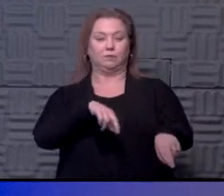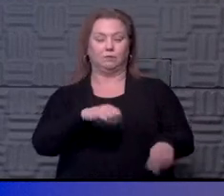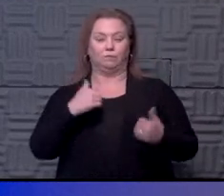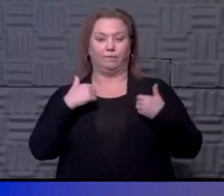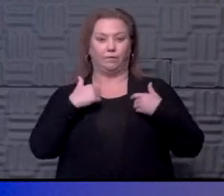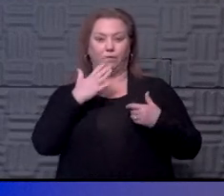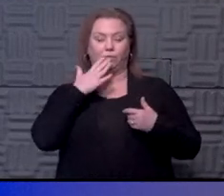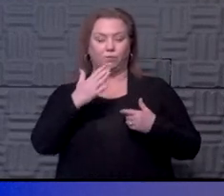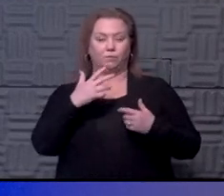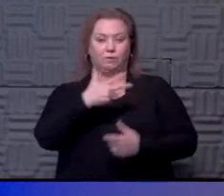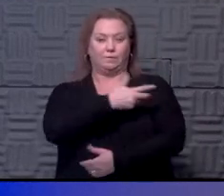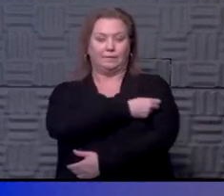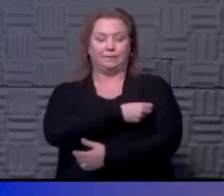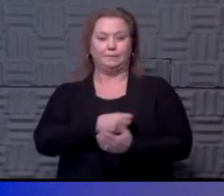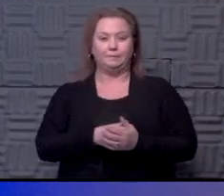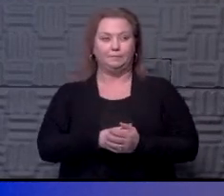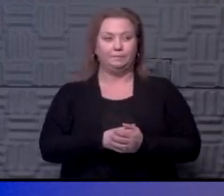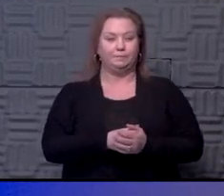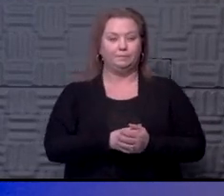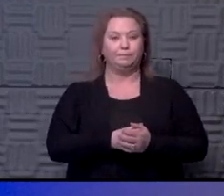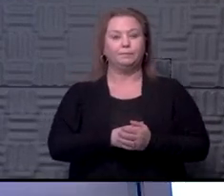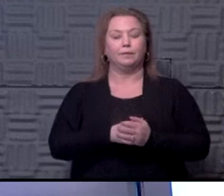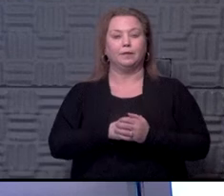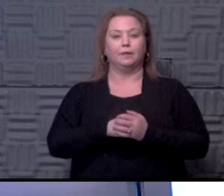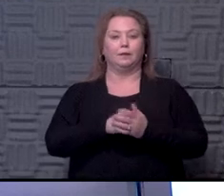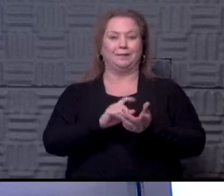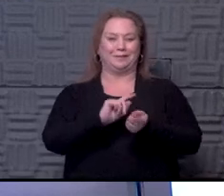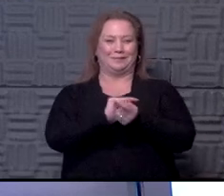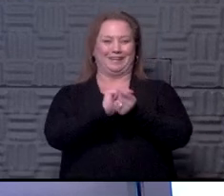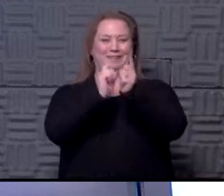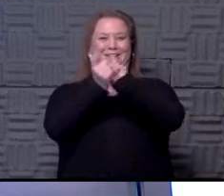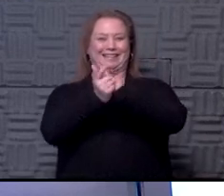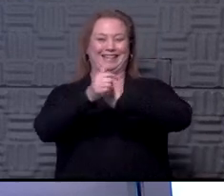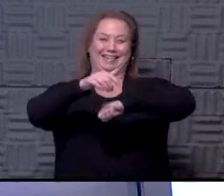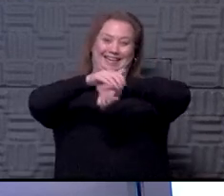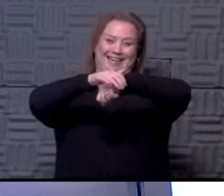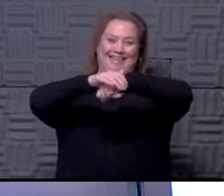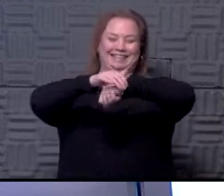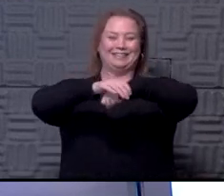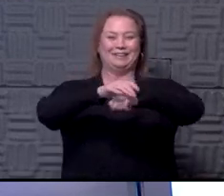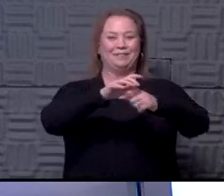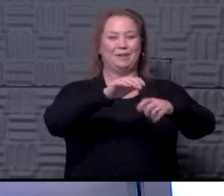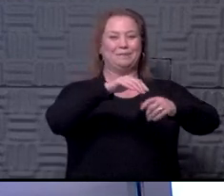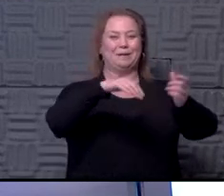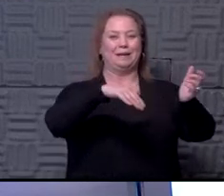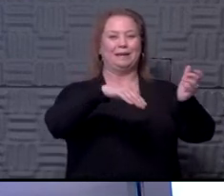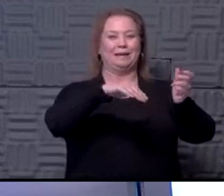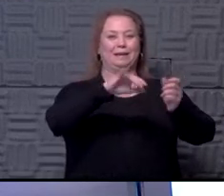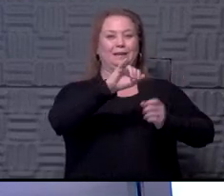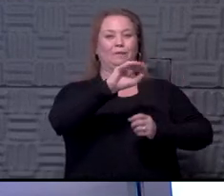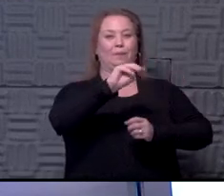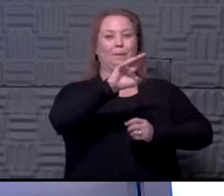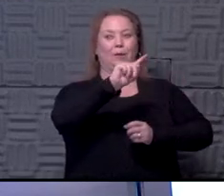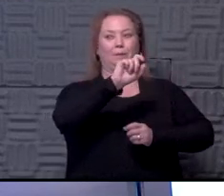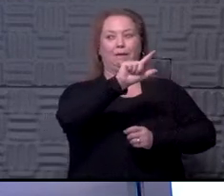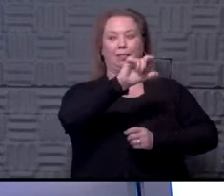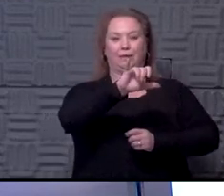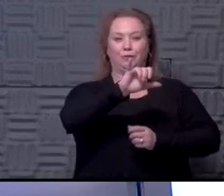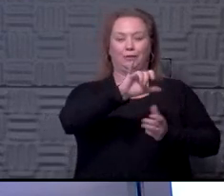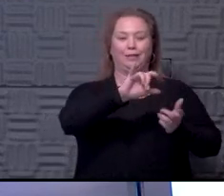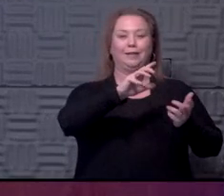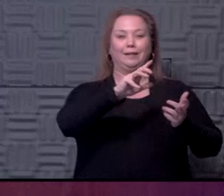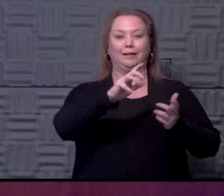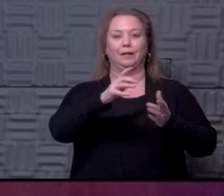with those vaccines as well. So the translation there from immunologists to maybe